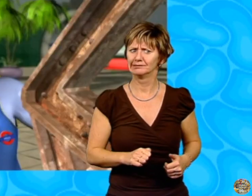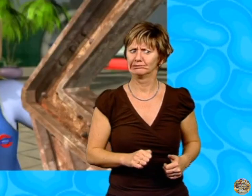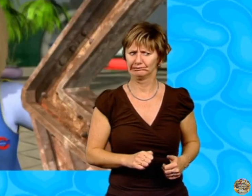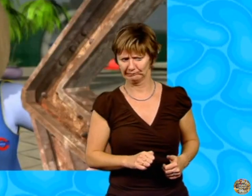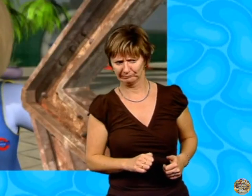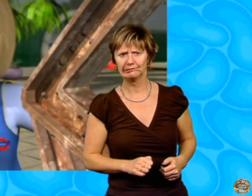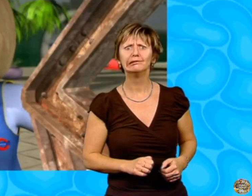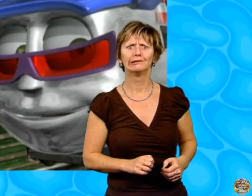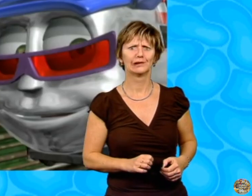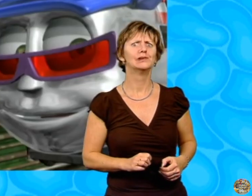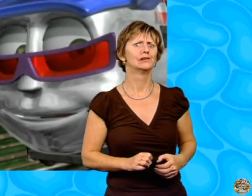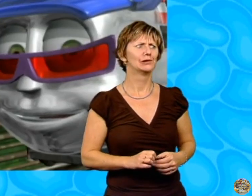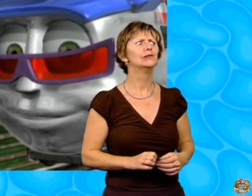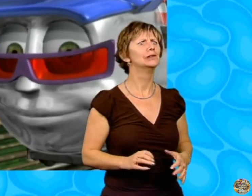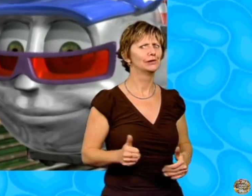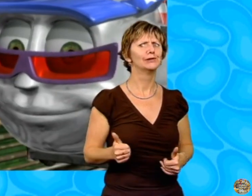We all do.